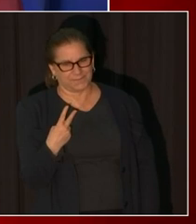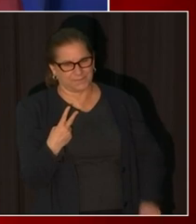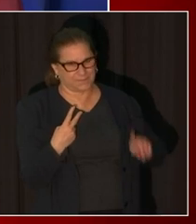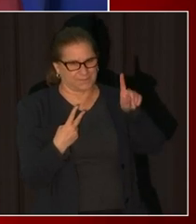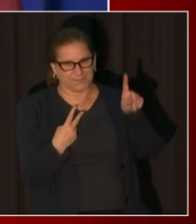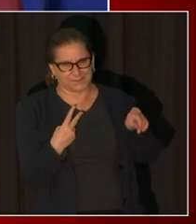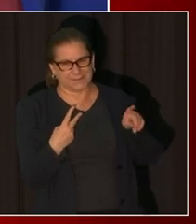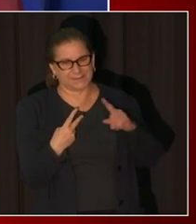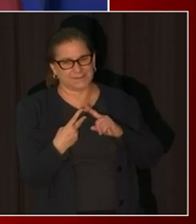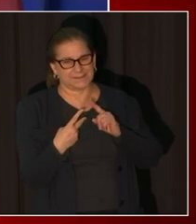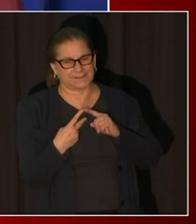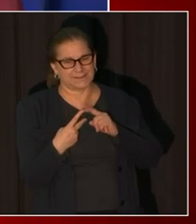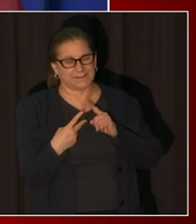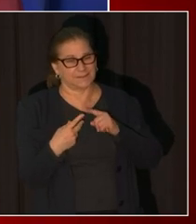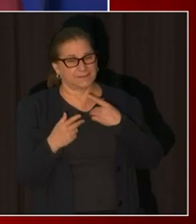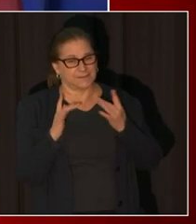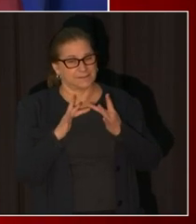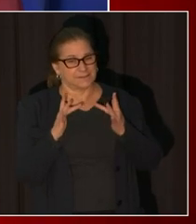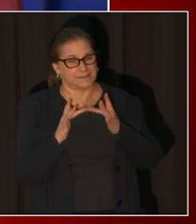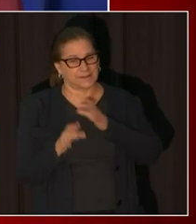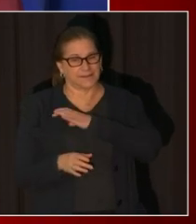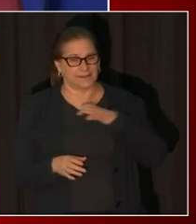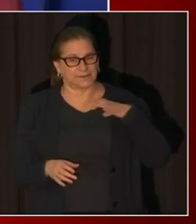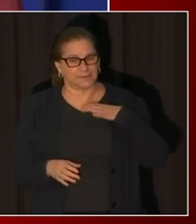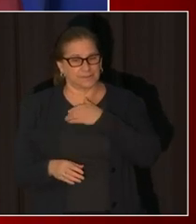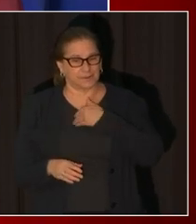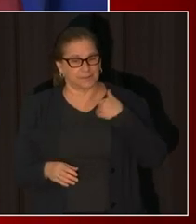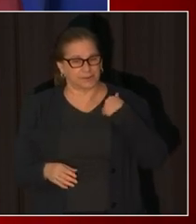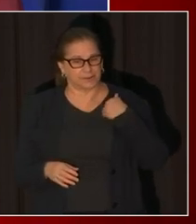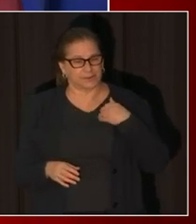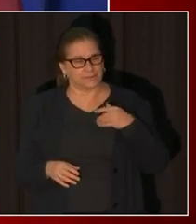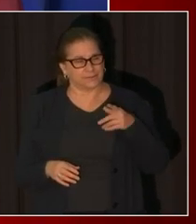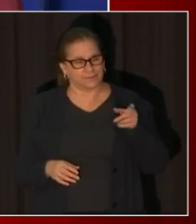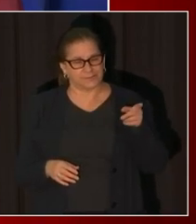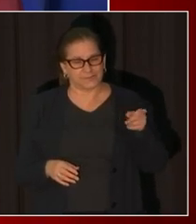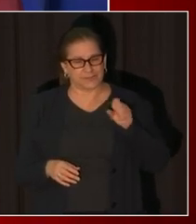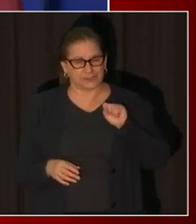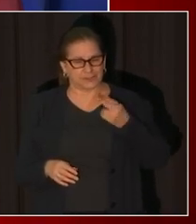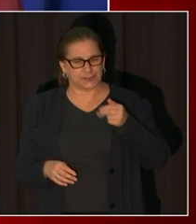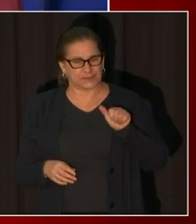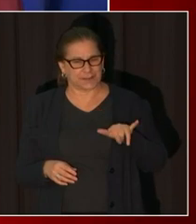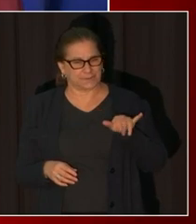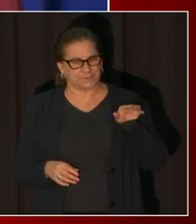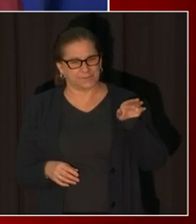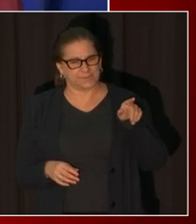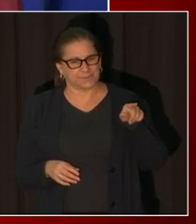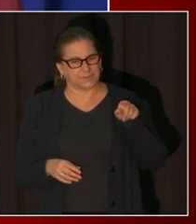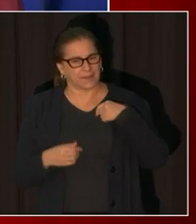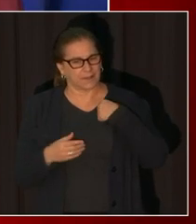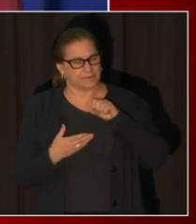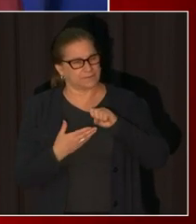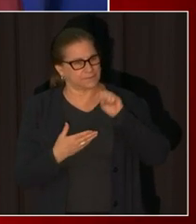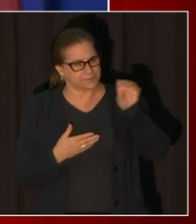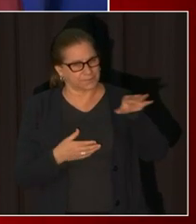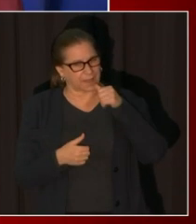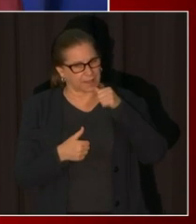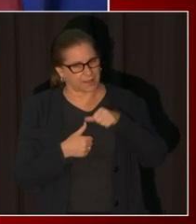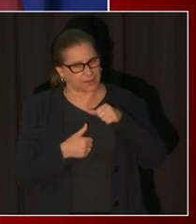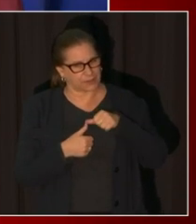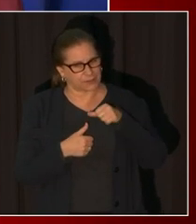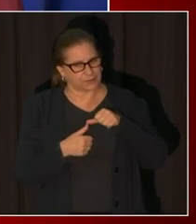morning she has sent the administration a letter asking for an answer about a couple of matters one is